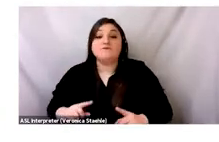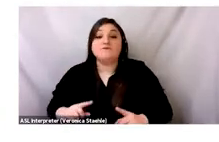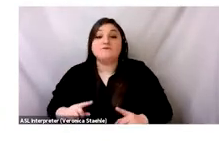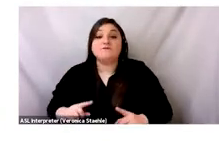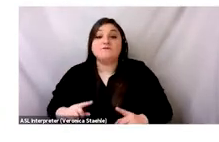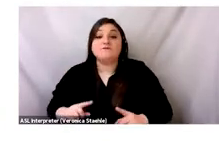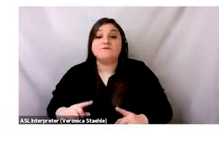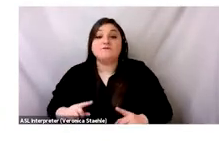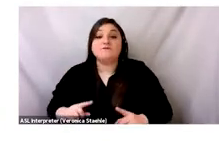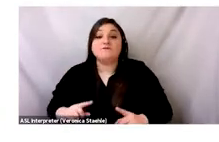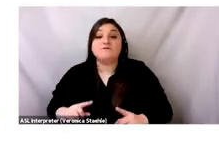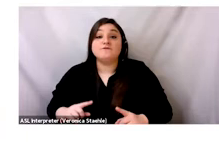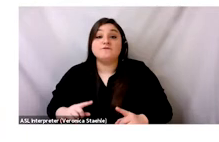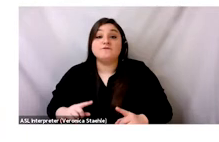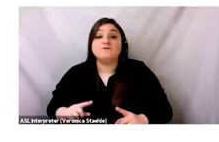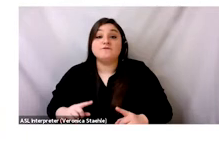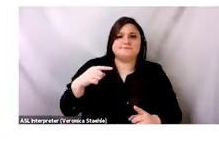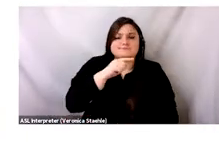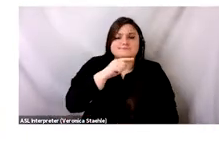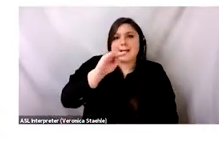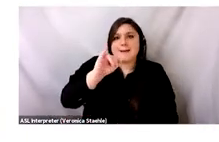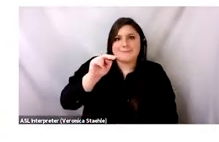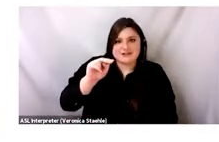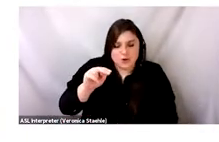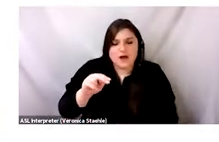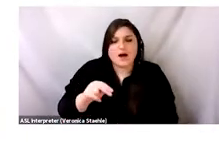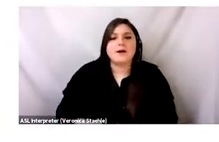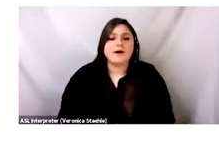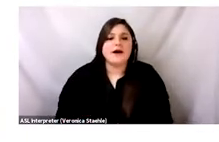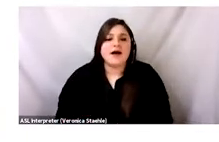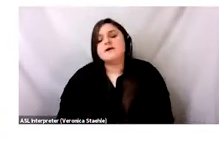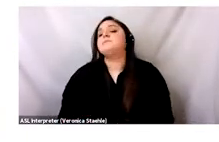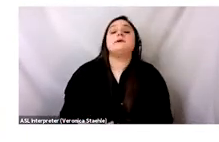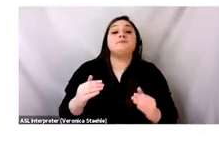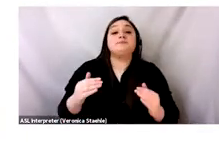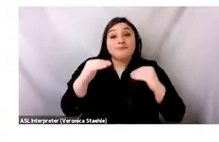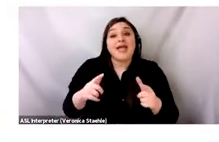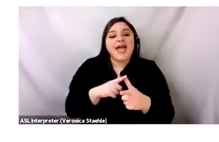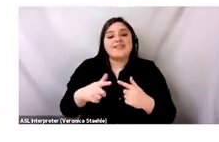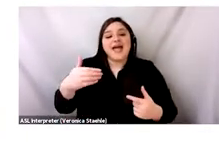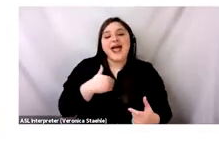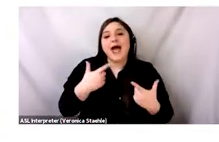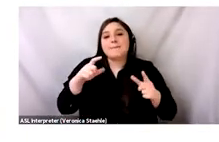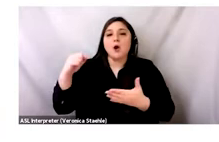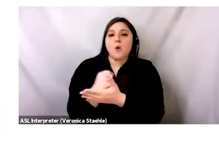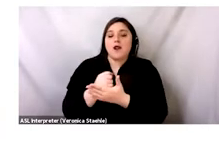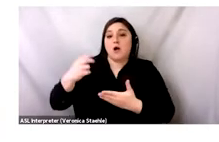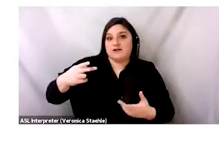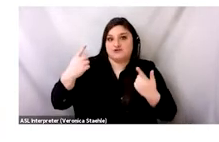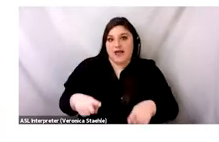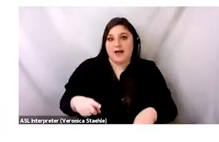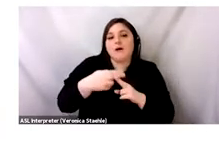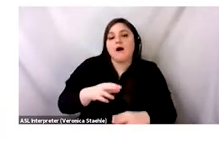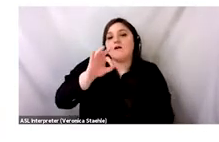1956 in Minnesota, and the mall boom soon followed. And then one of the most pivotal moments in credit card